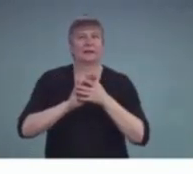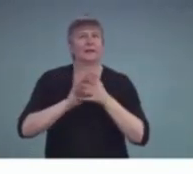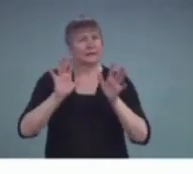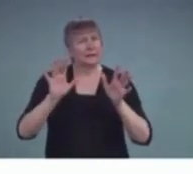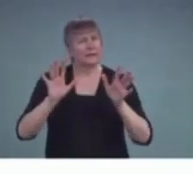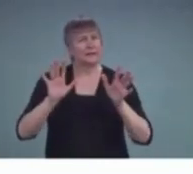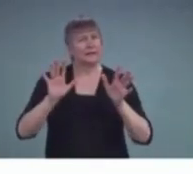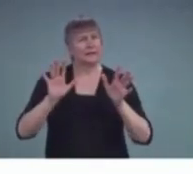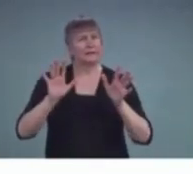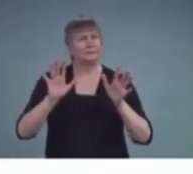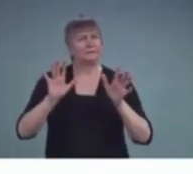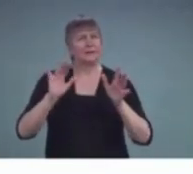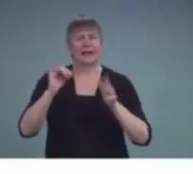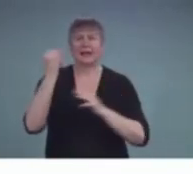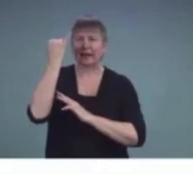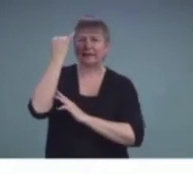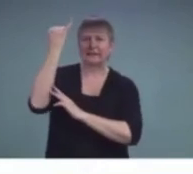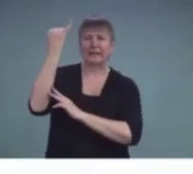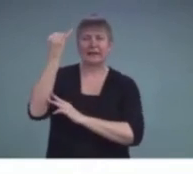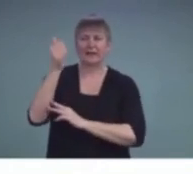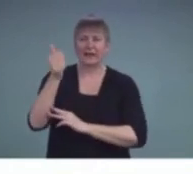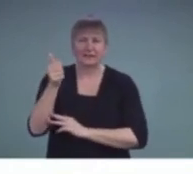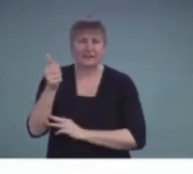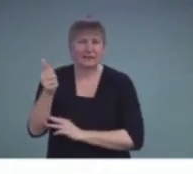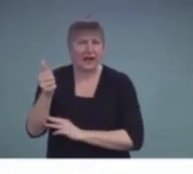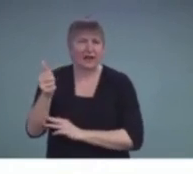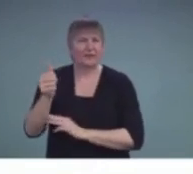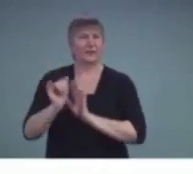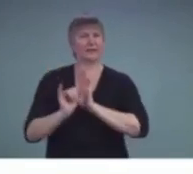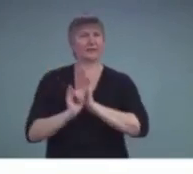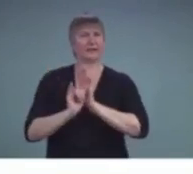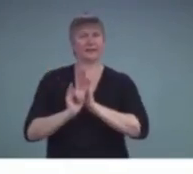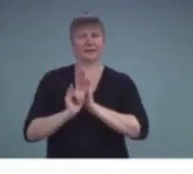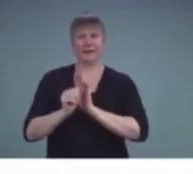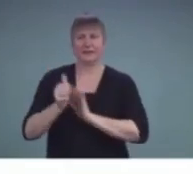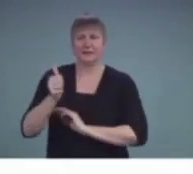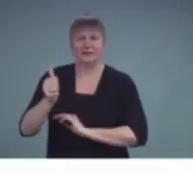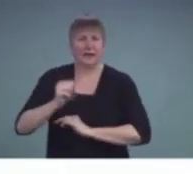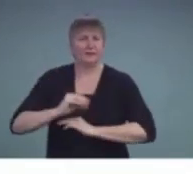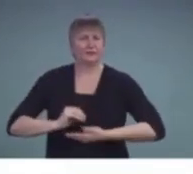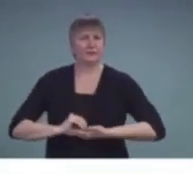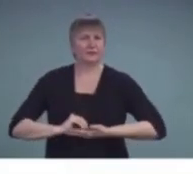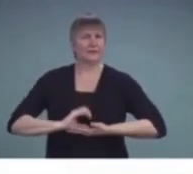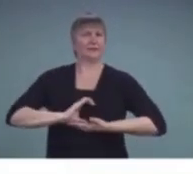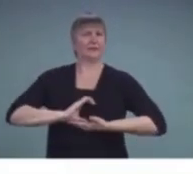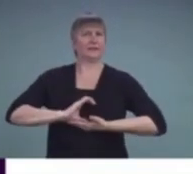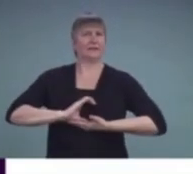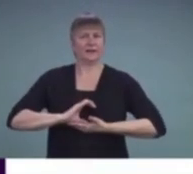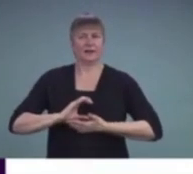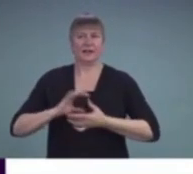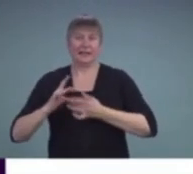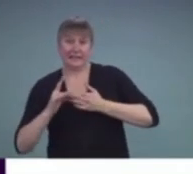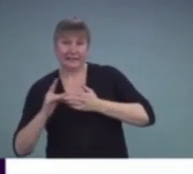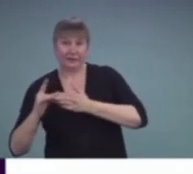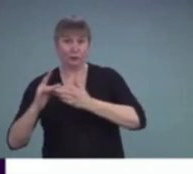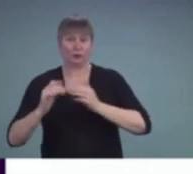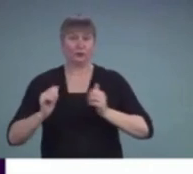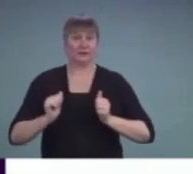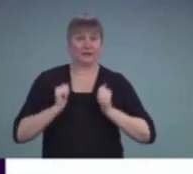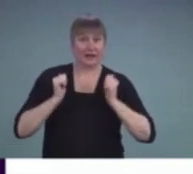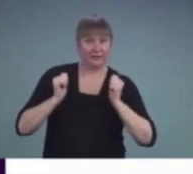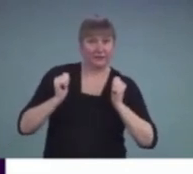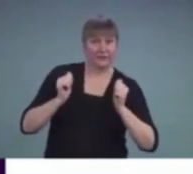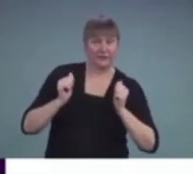self-identity, self-esteem leading into self-determination, self-advocacy. And I think for me